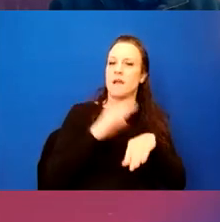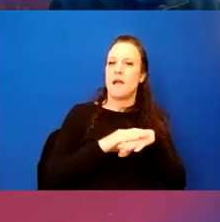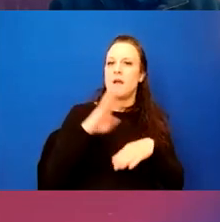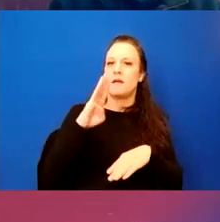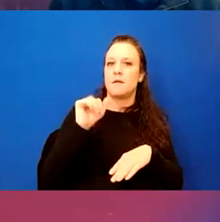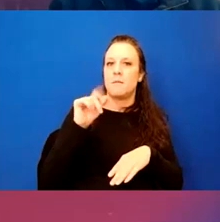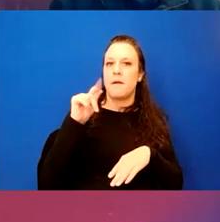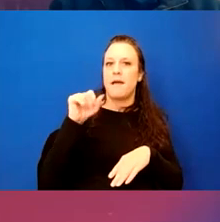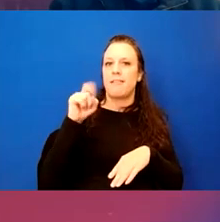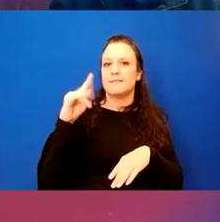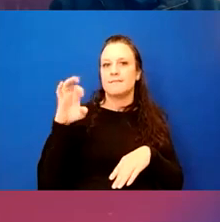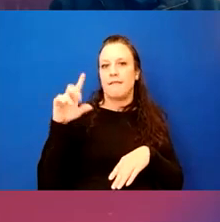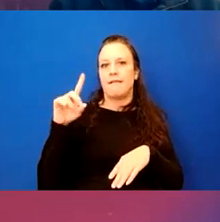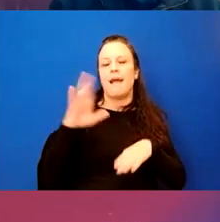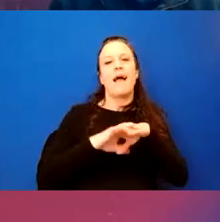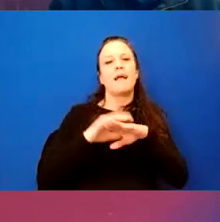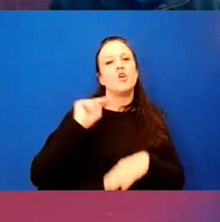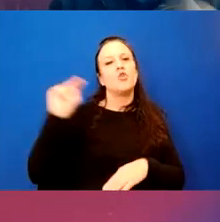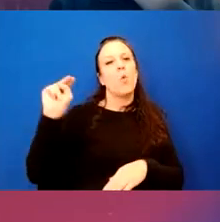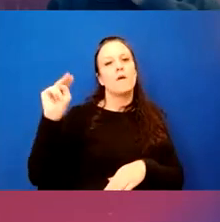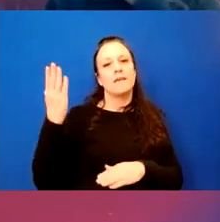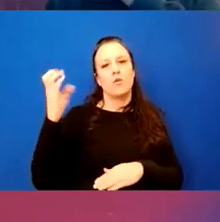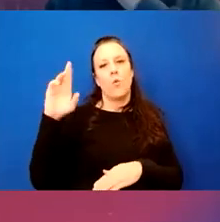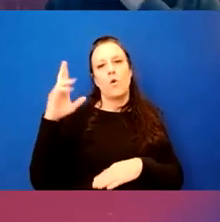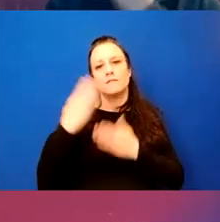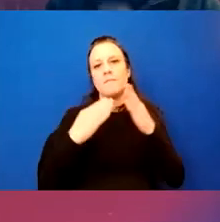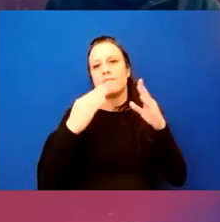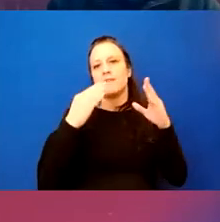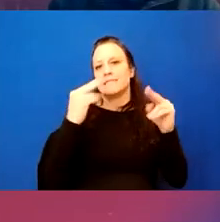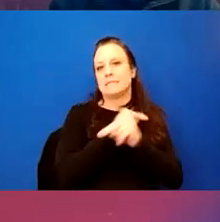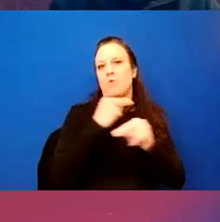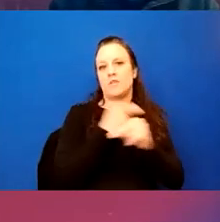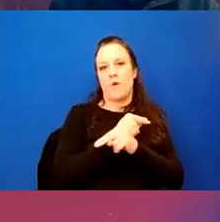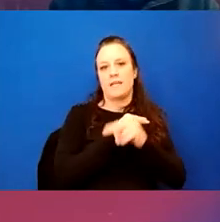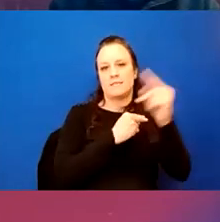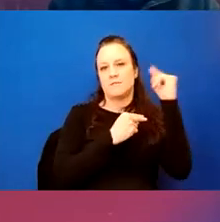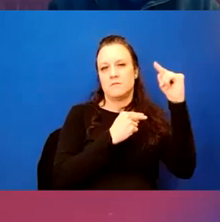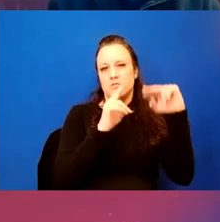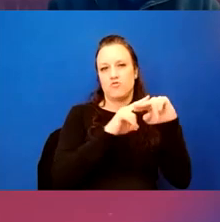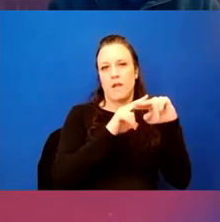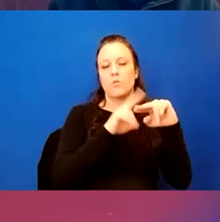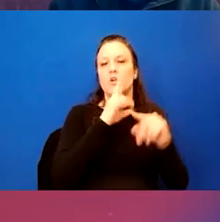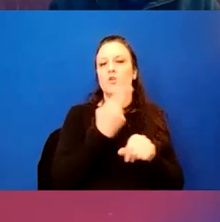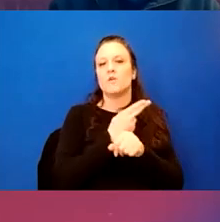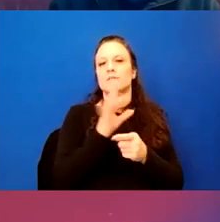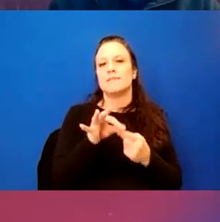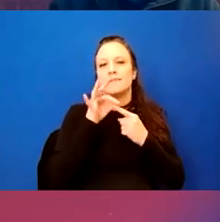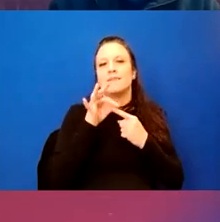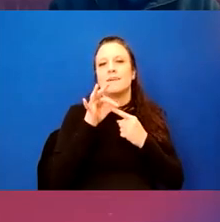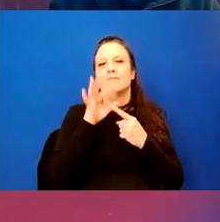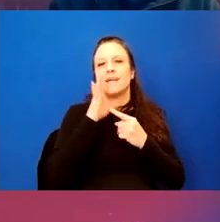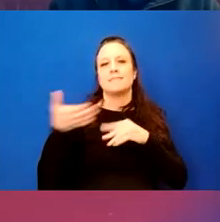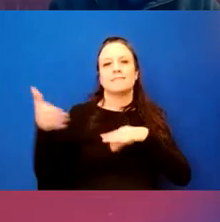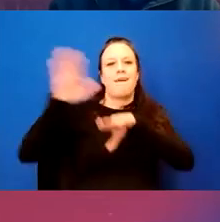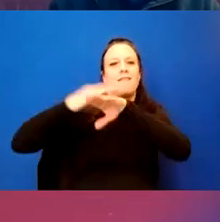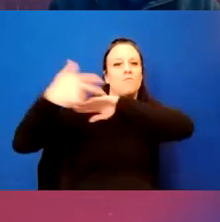track, um, that would be to the north of here or on some of the expressways where we would actually use a special piece of heavy equipment on the overnight,